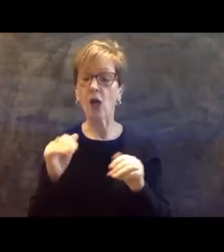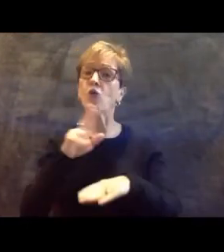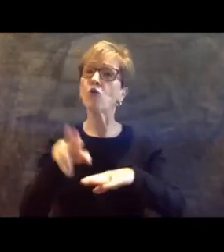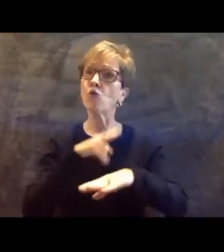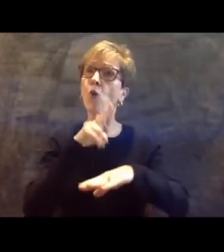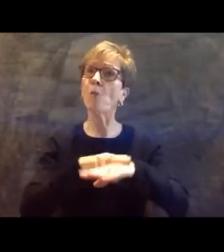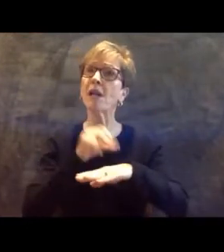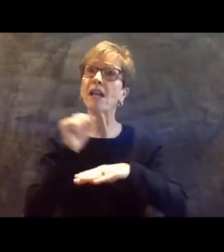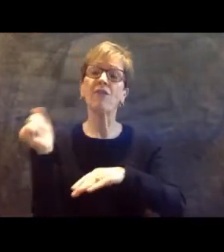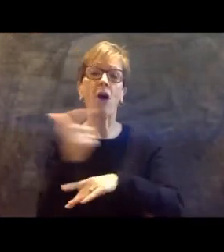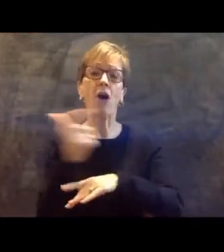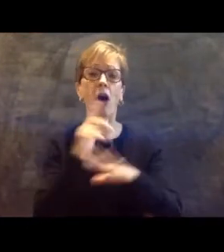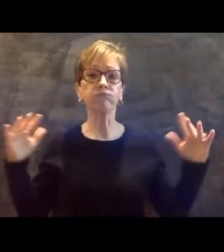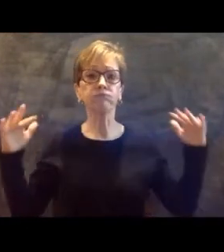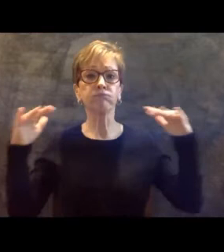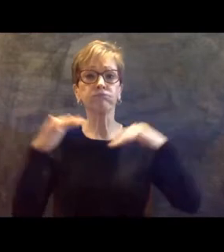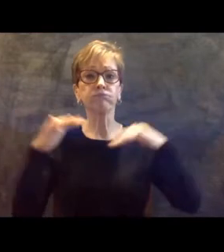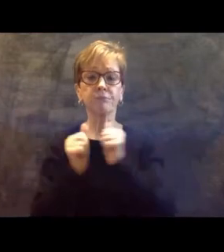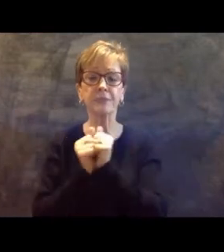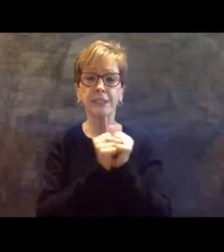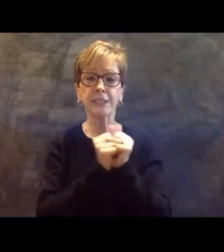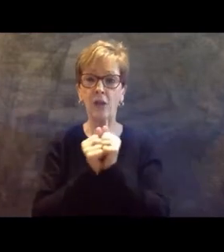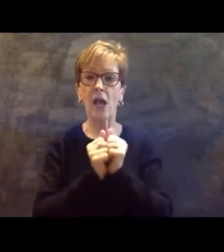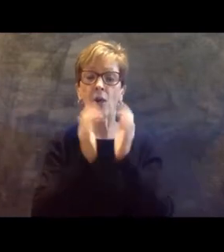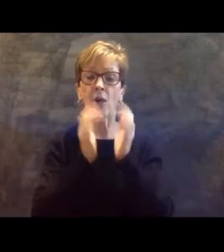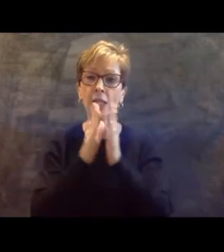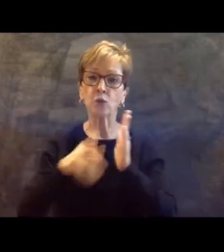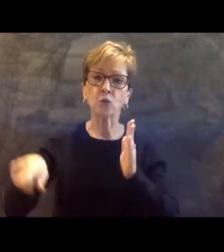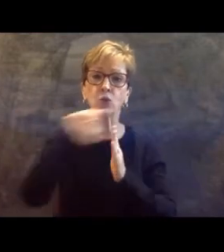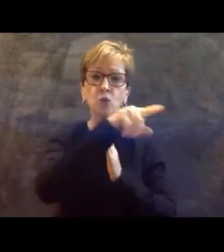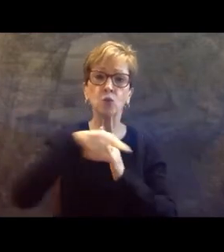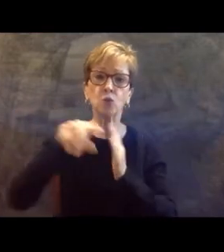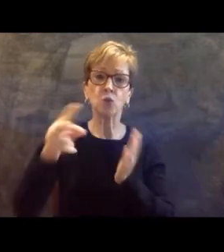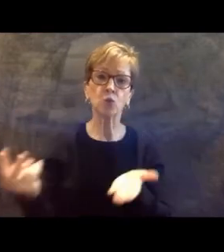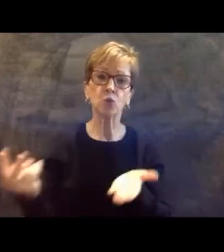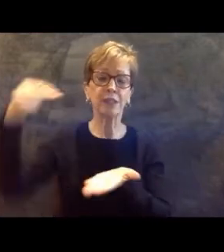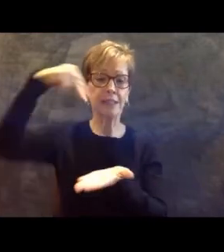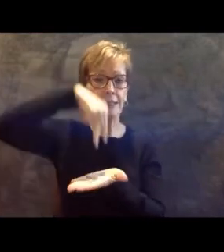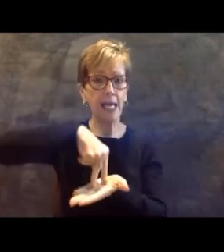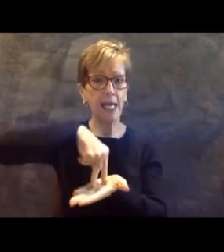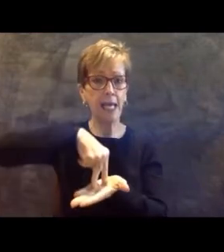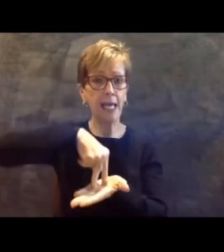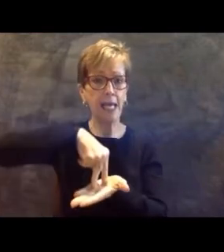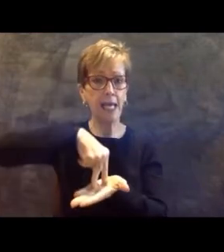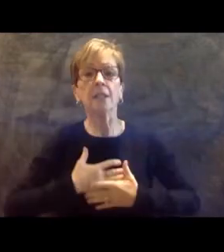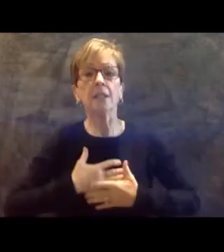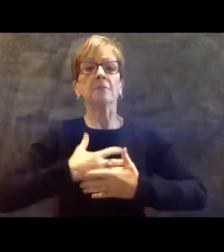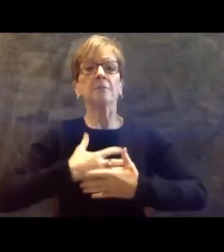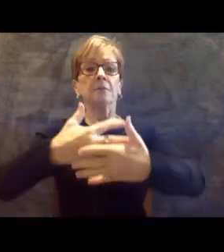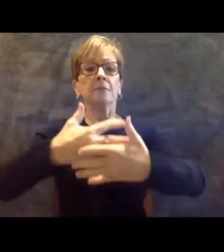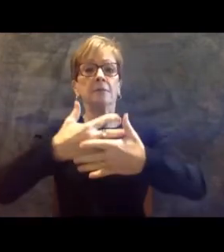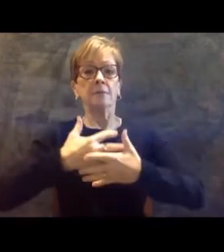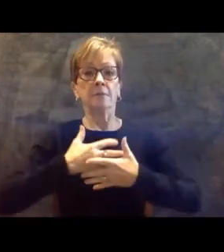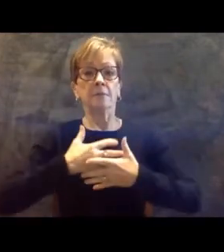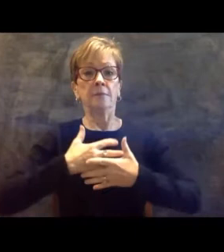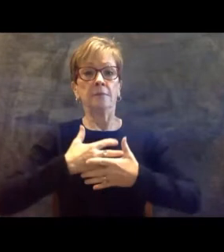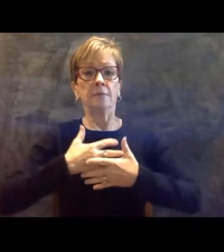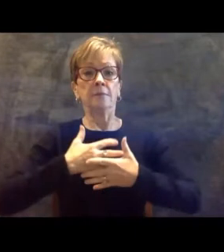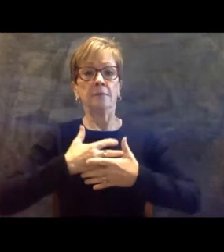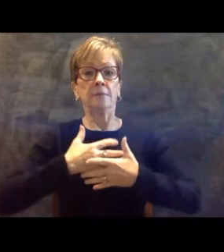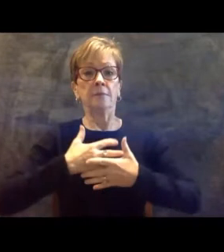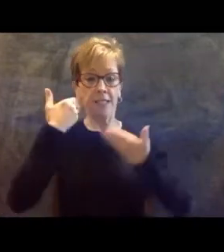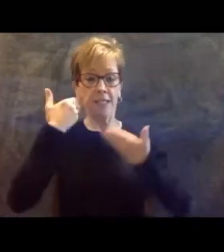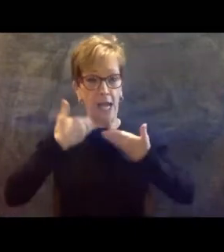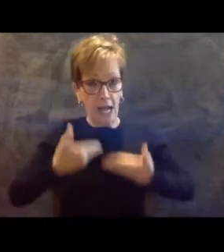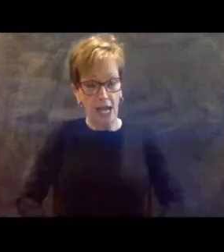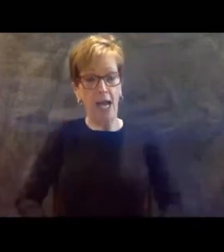place, I would ask us to stand up, take a deep breath, and repeat together, I am a National